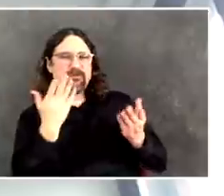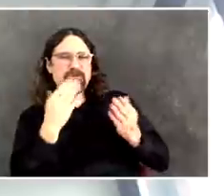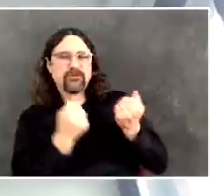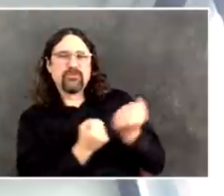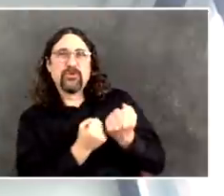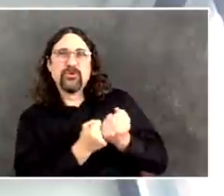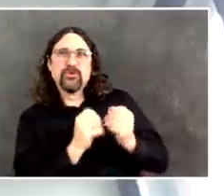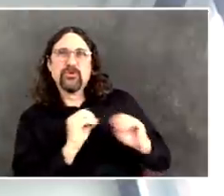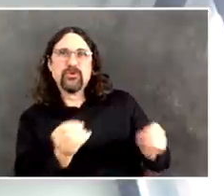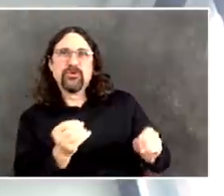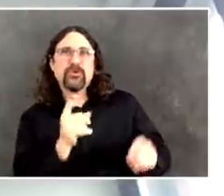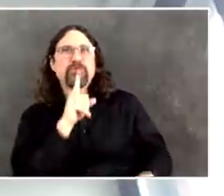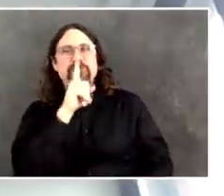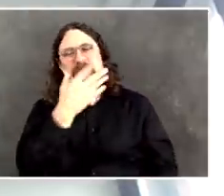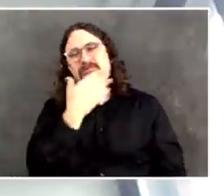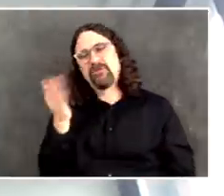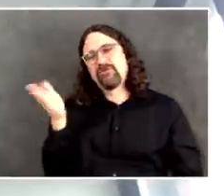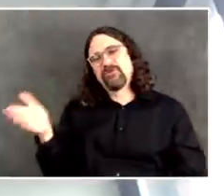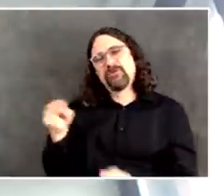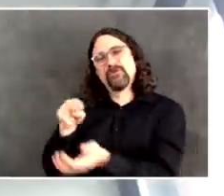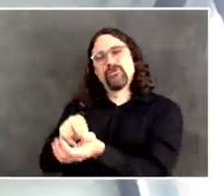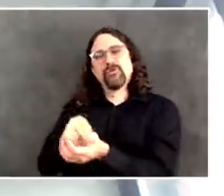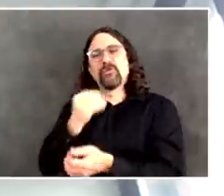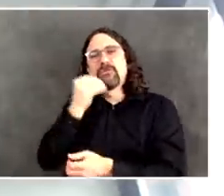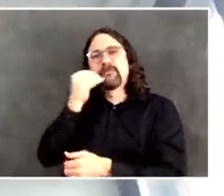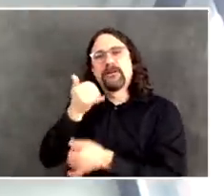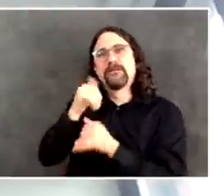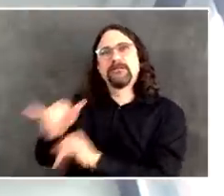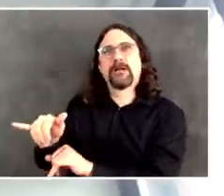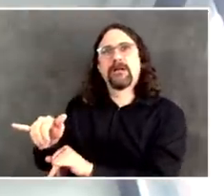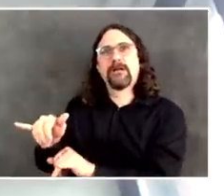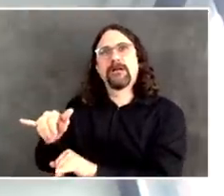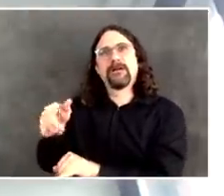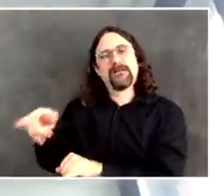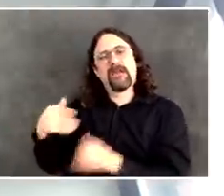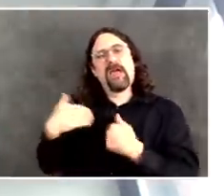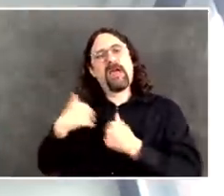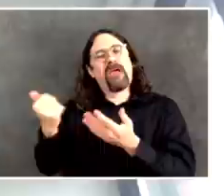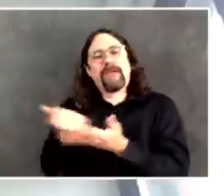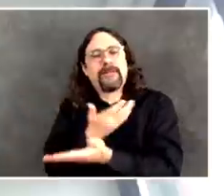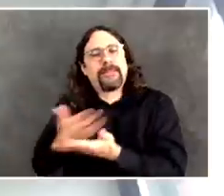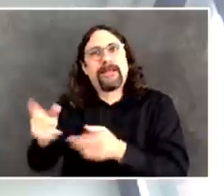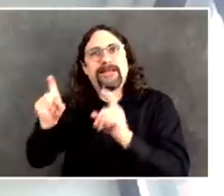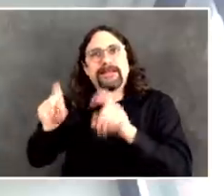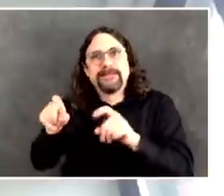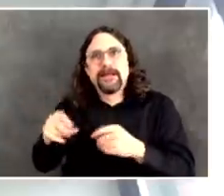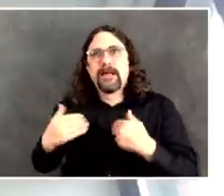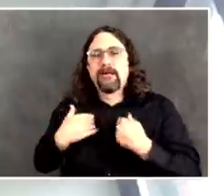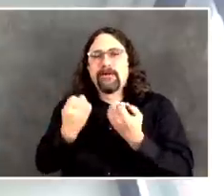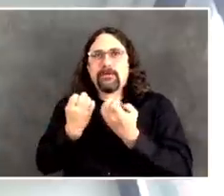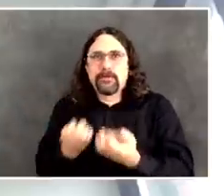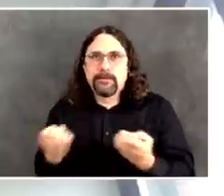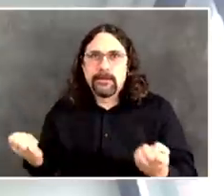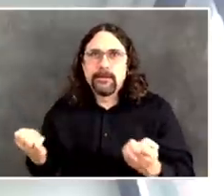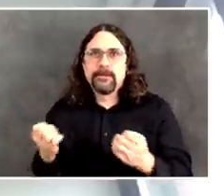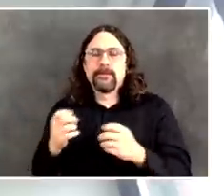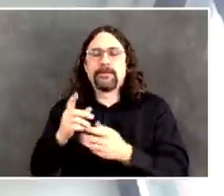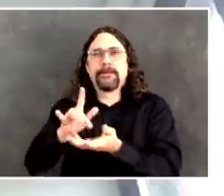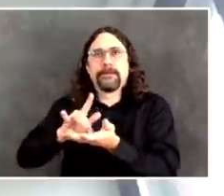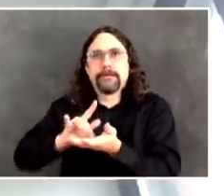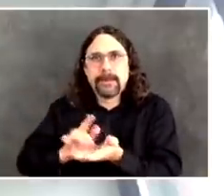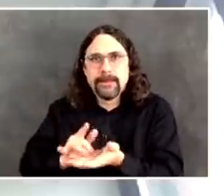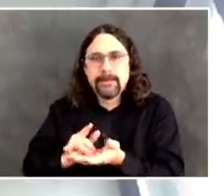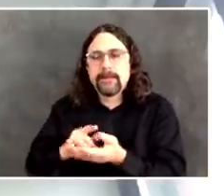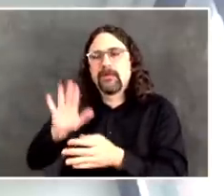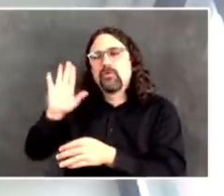their relationships with their caregivers. Their caregivers understand their specific needs and are best able to meet those needs.